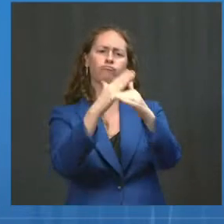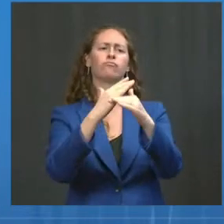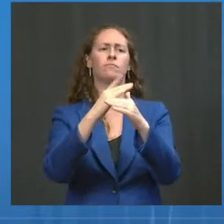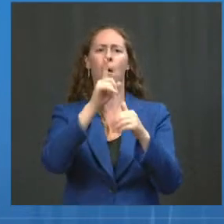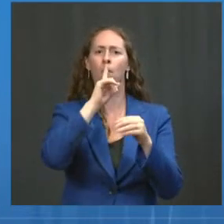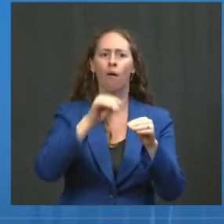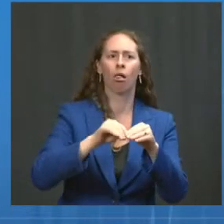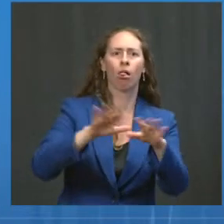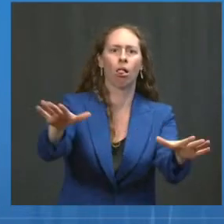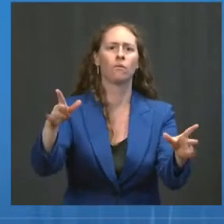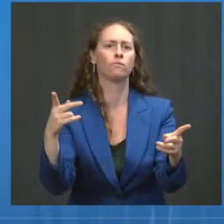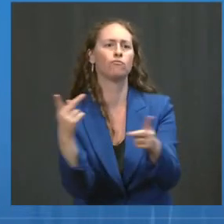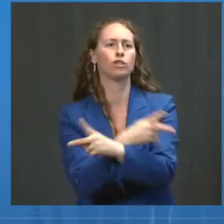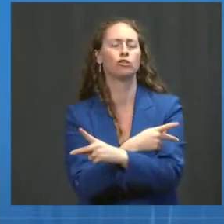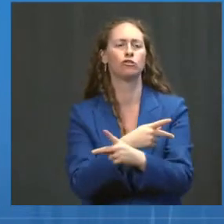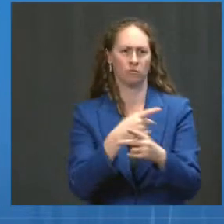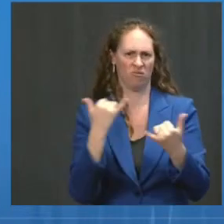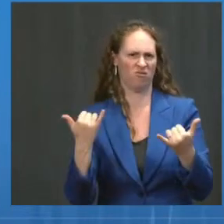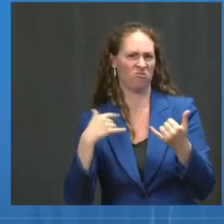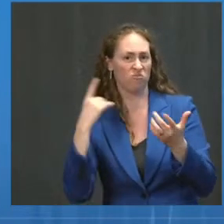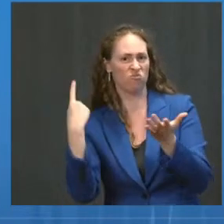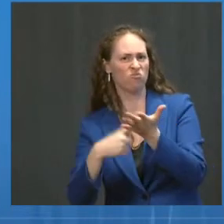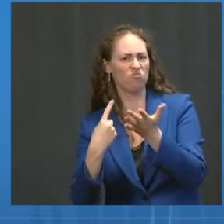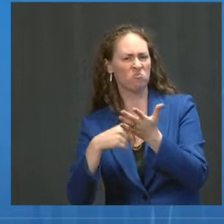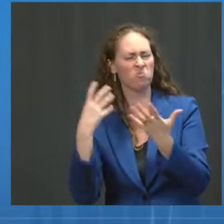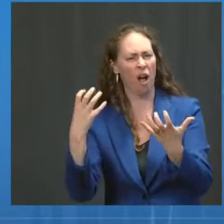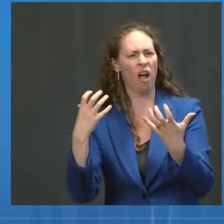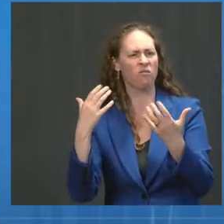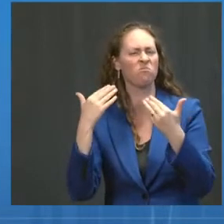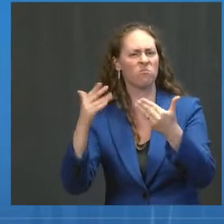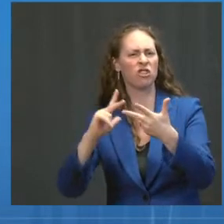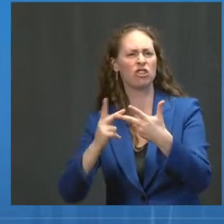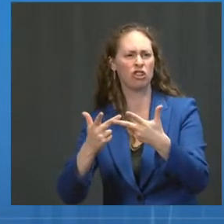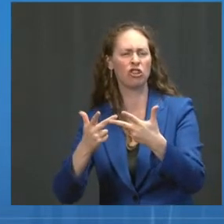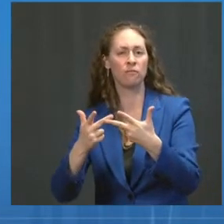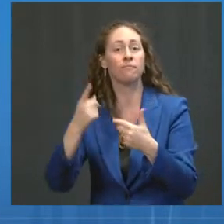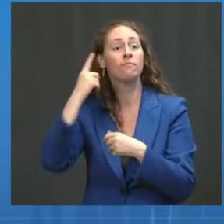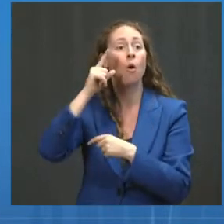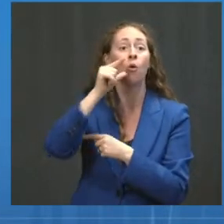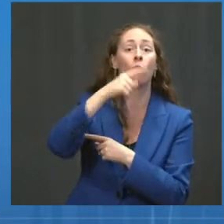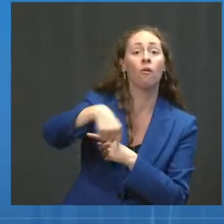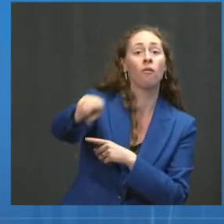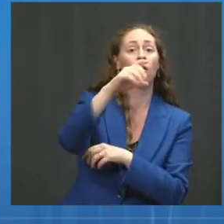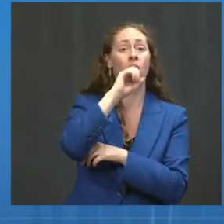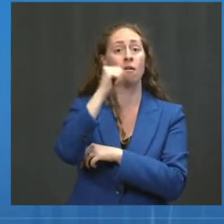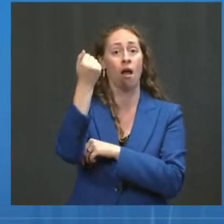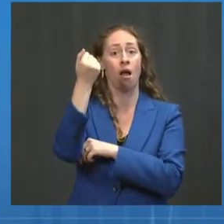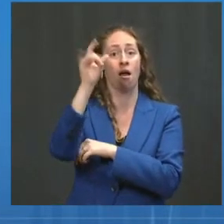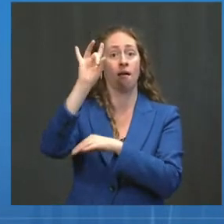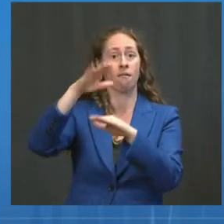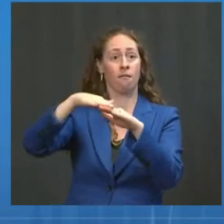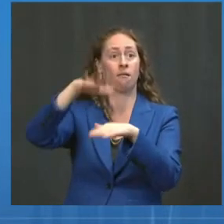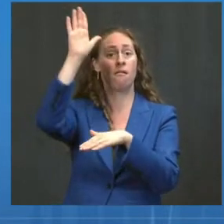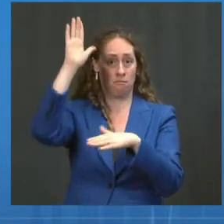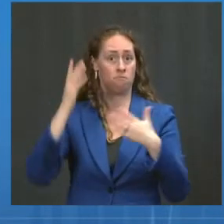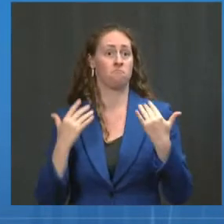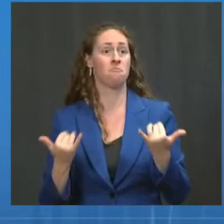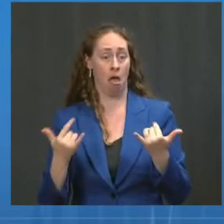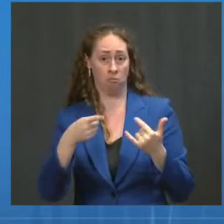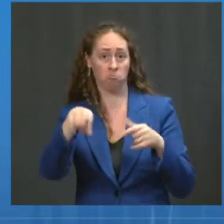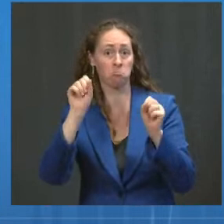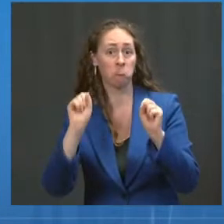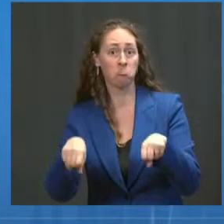shots to fully vaccinated adults 18 years and older. They would be eligible for their booster shot